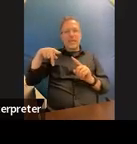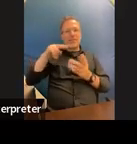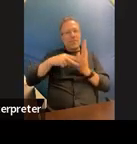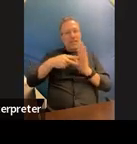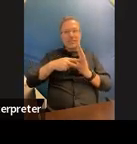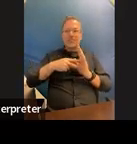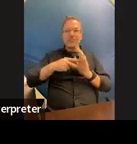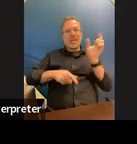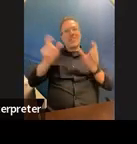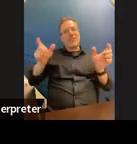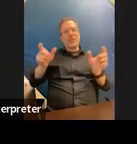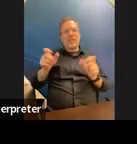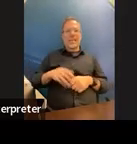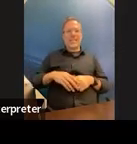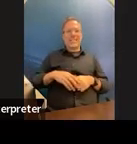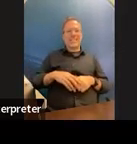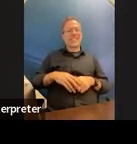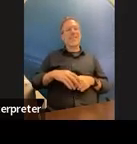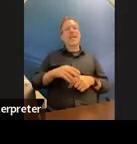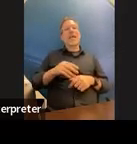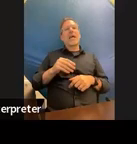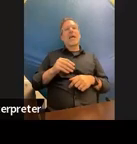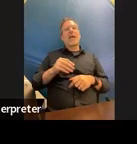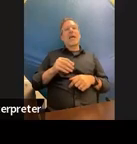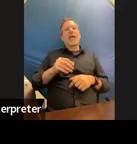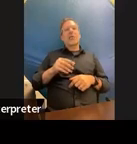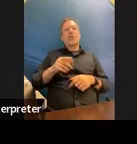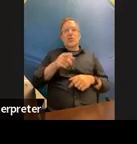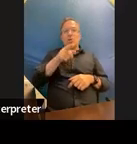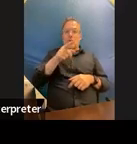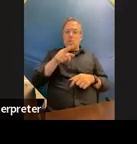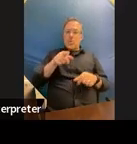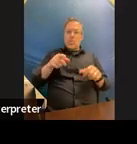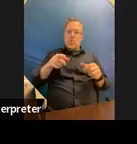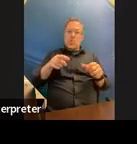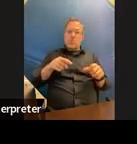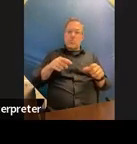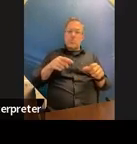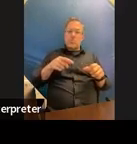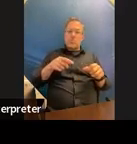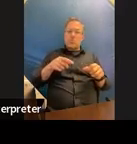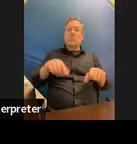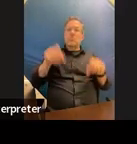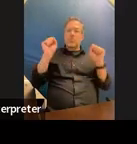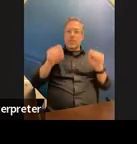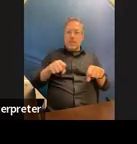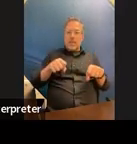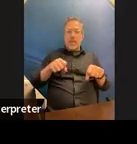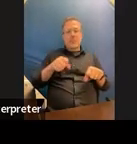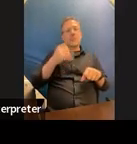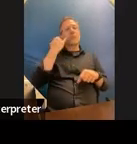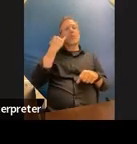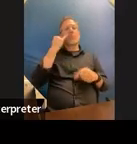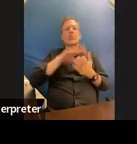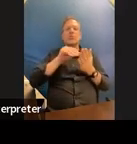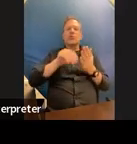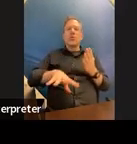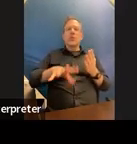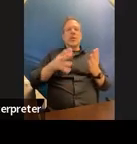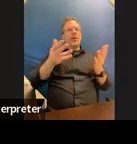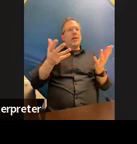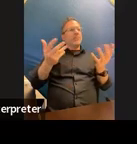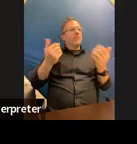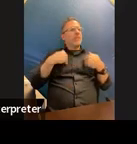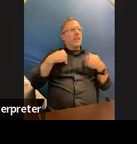that's what the i means um so you can you know say a student has um